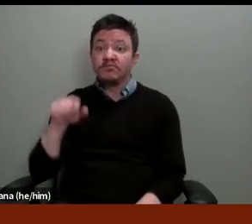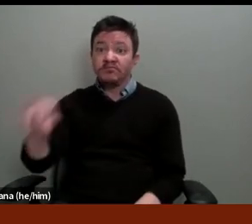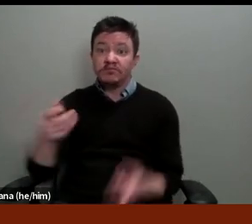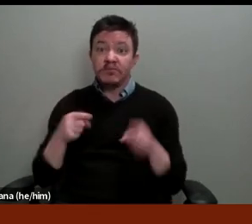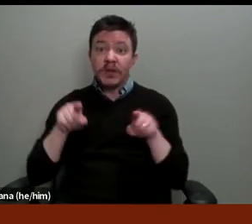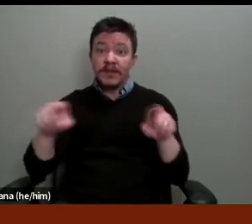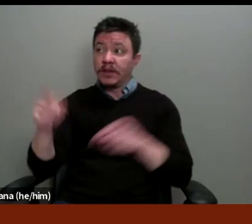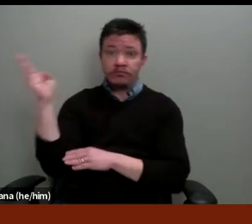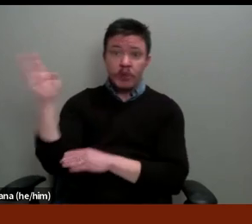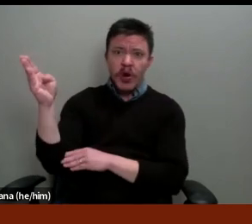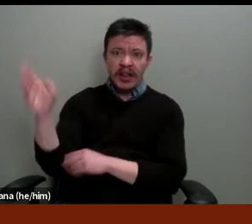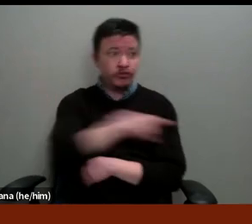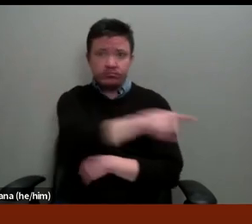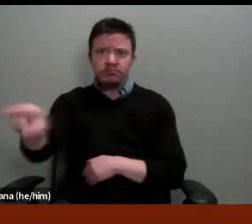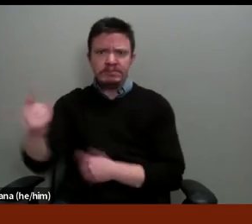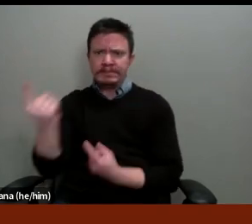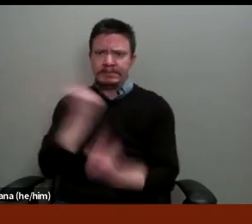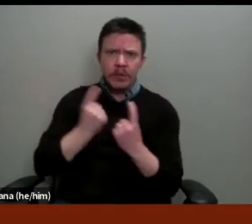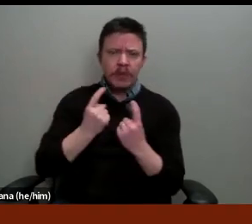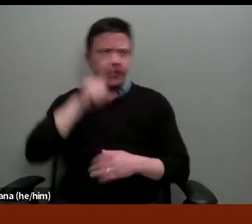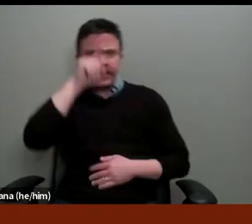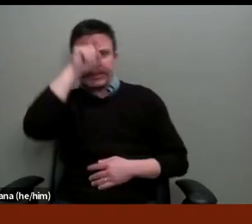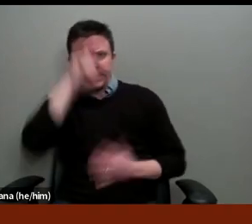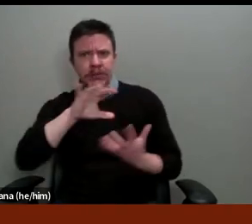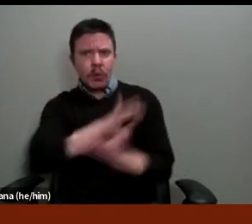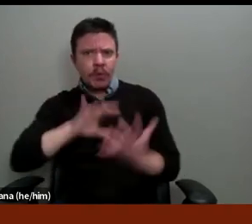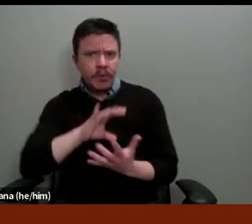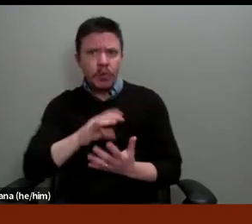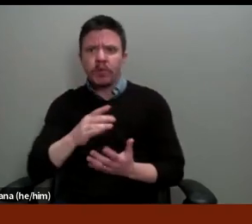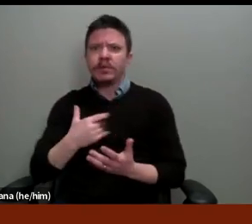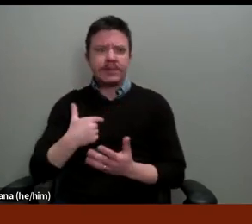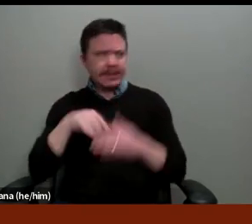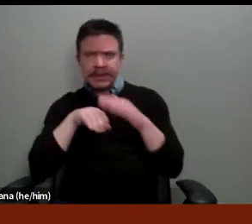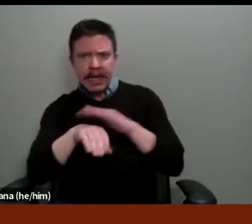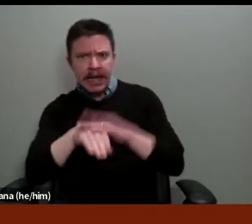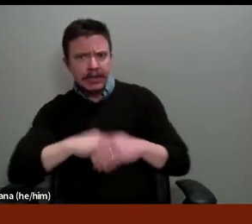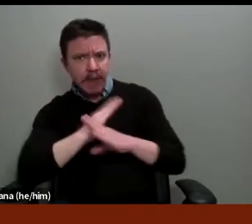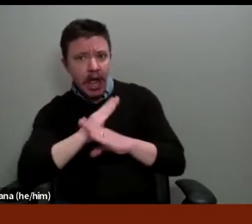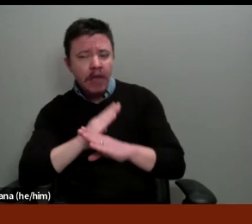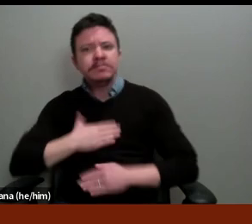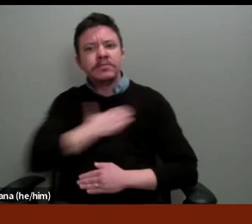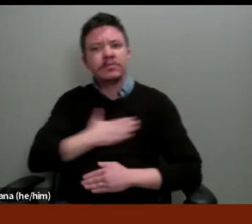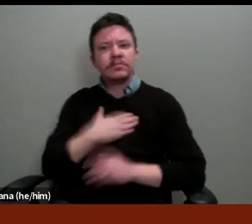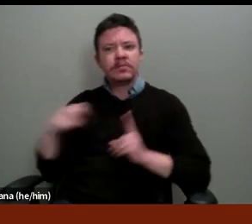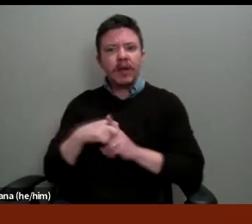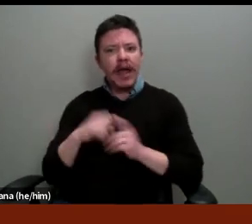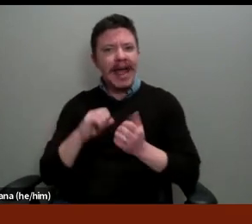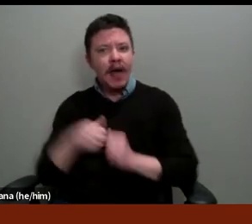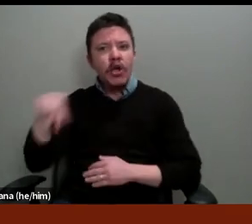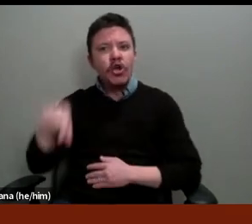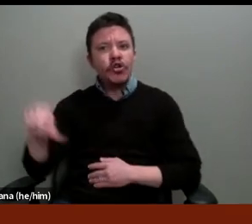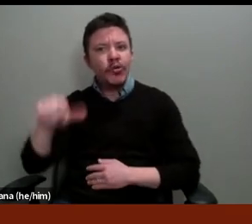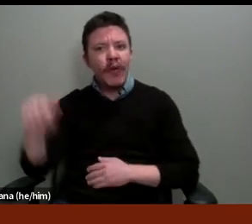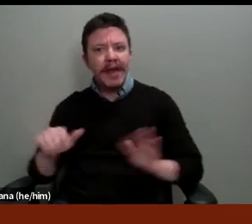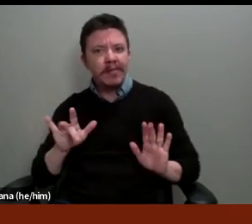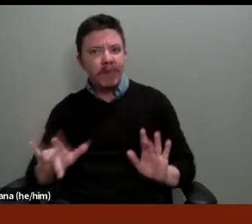or need technical assistance regarding access please notify us in the Q&A and we will be happy to assist you. And